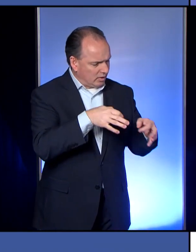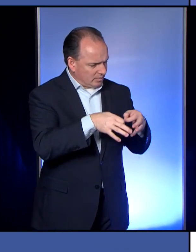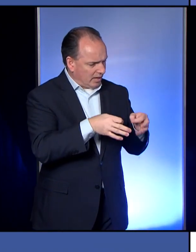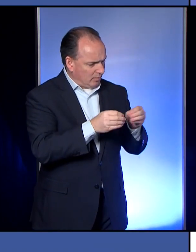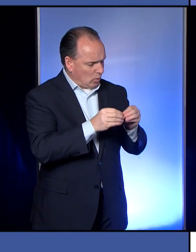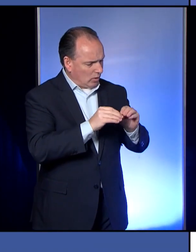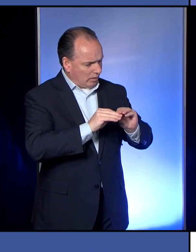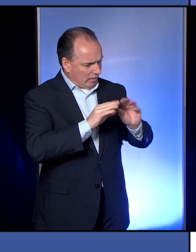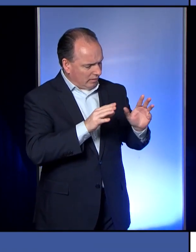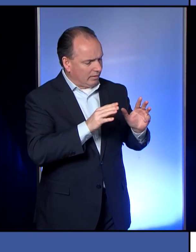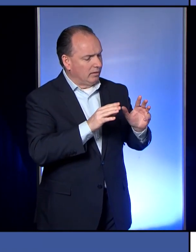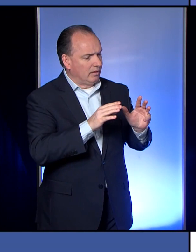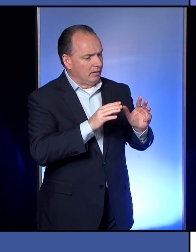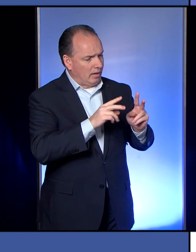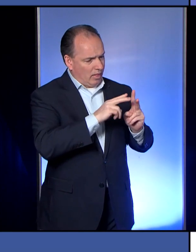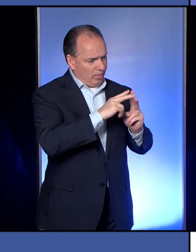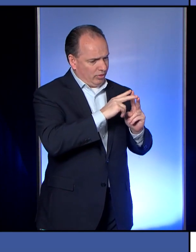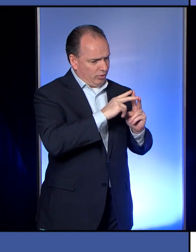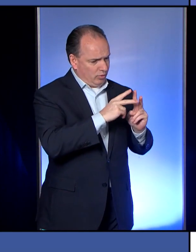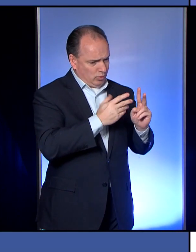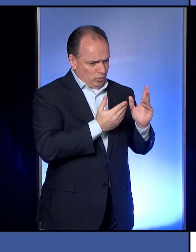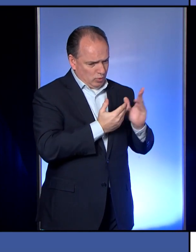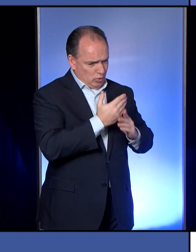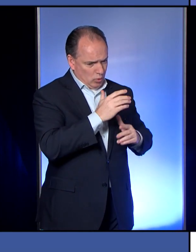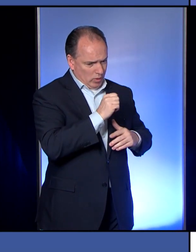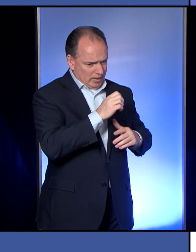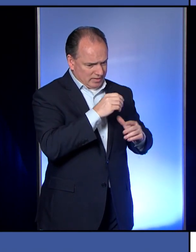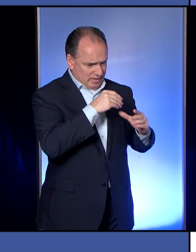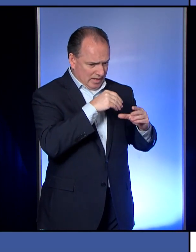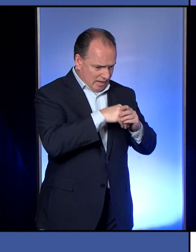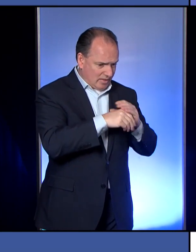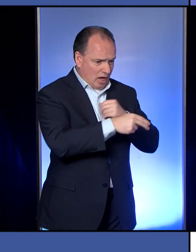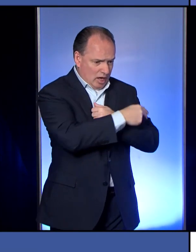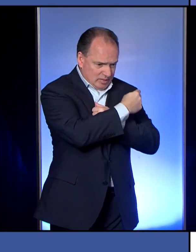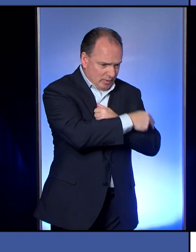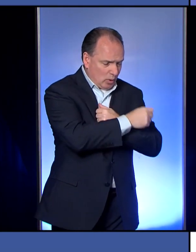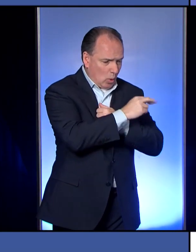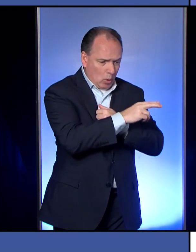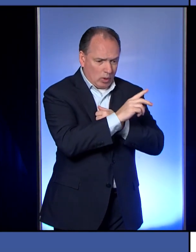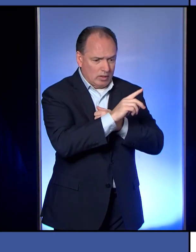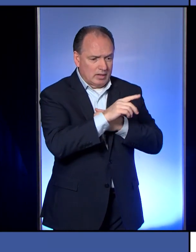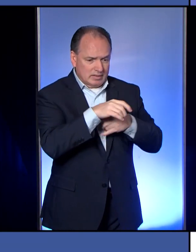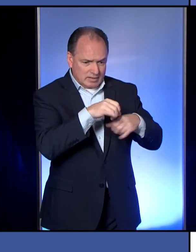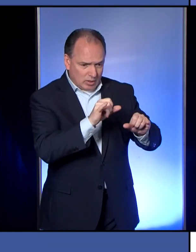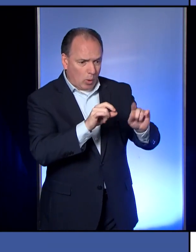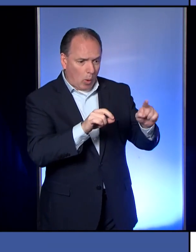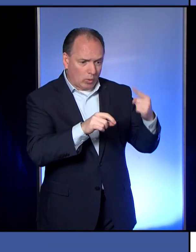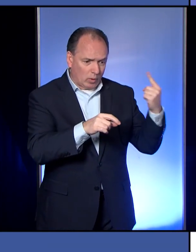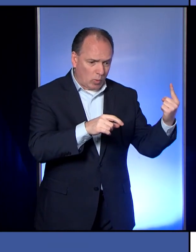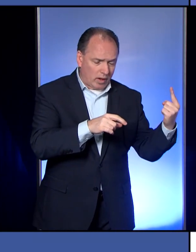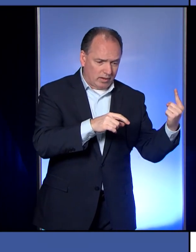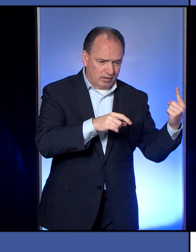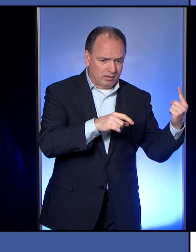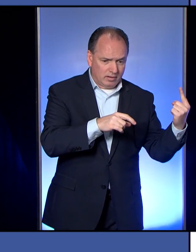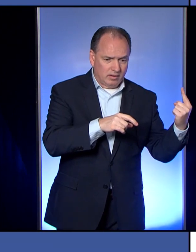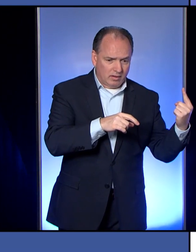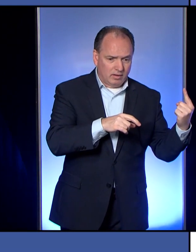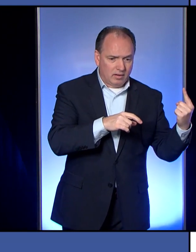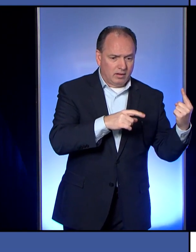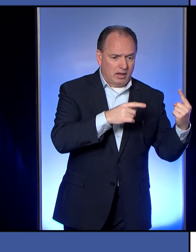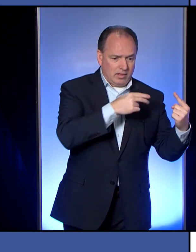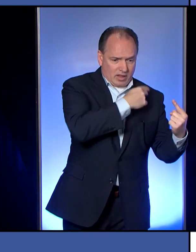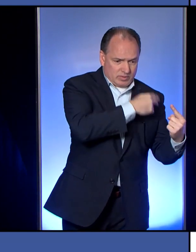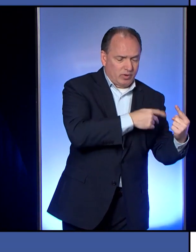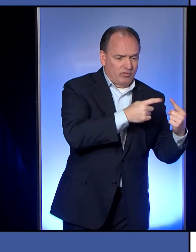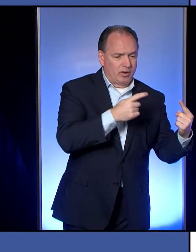if I missed it earlier, but are either of these two new cases in the hospital or is our only hospitalized case still the, uh, person in their 80s from yesterday? Uh,